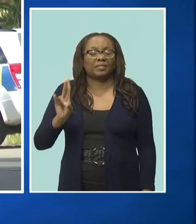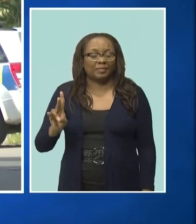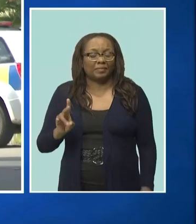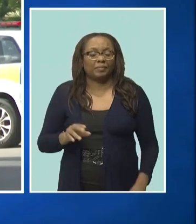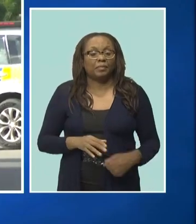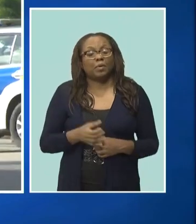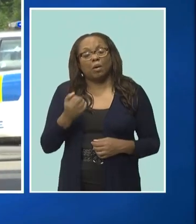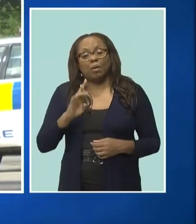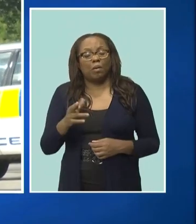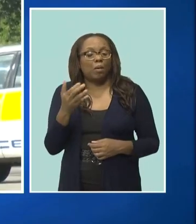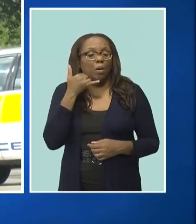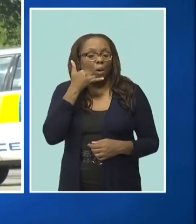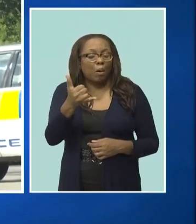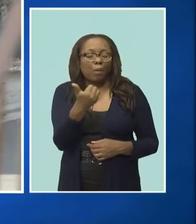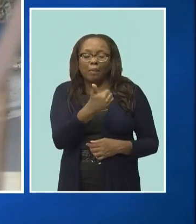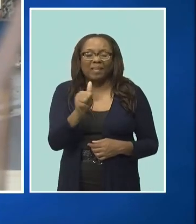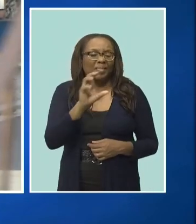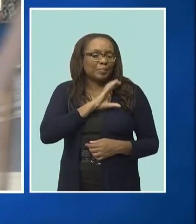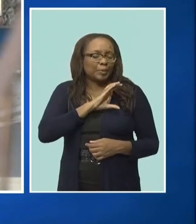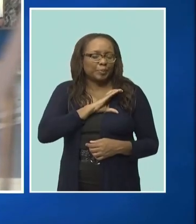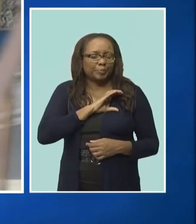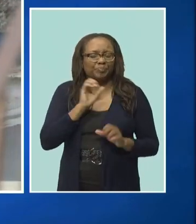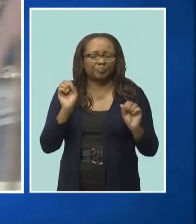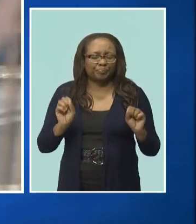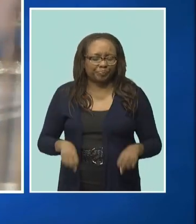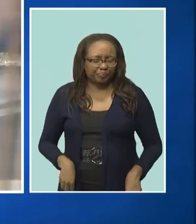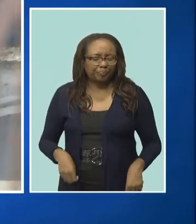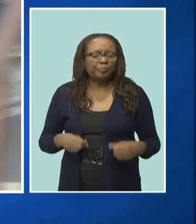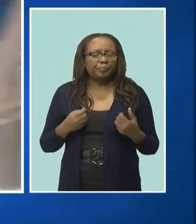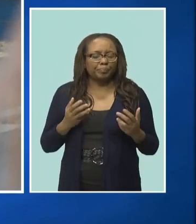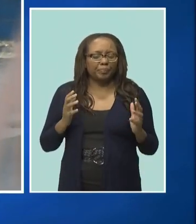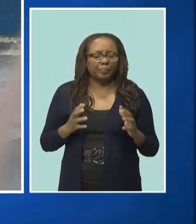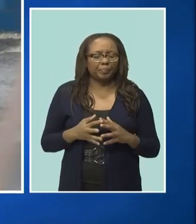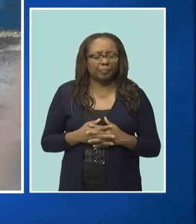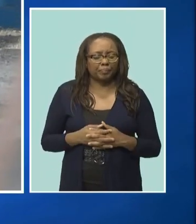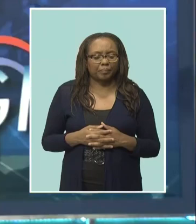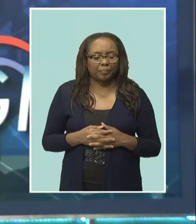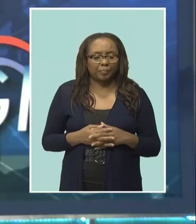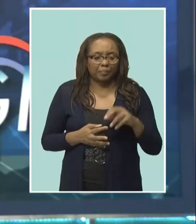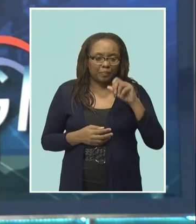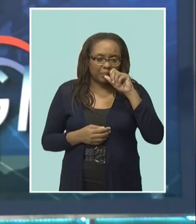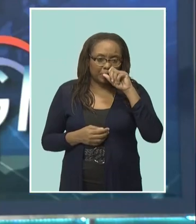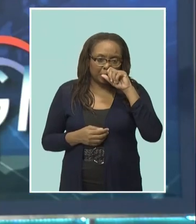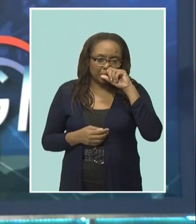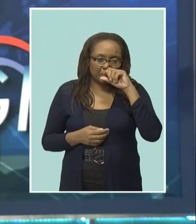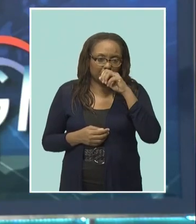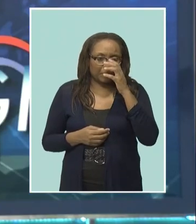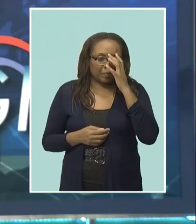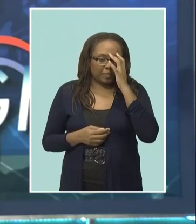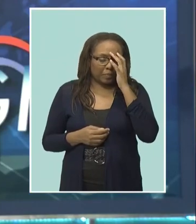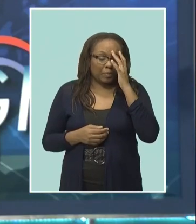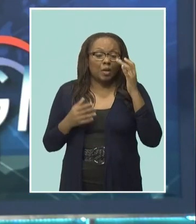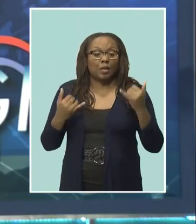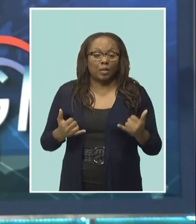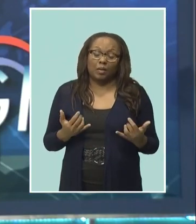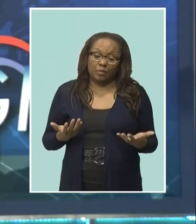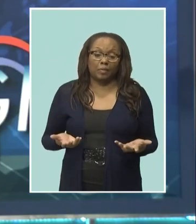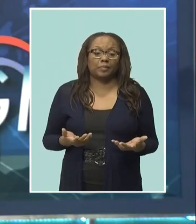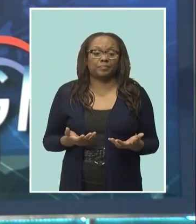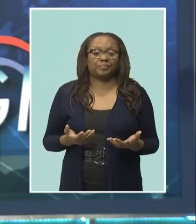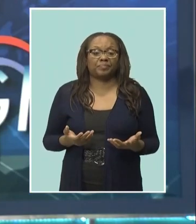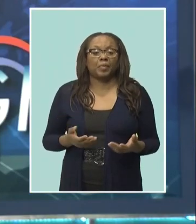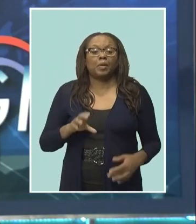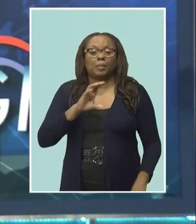call the nearest police station. Shane Seeley, CBC News. Thanks, Shane. Well, we've since